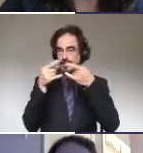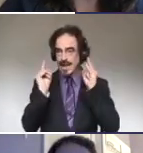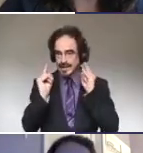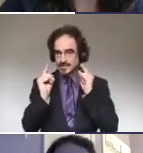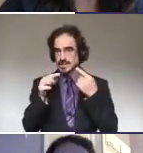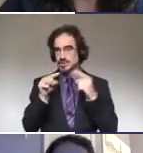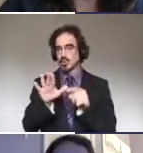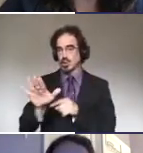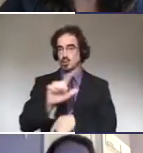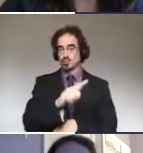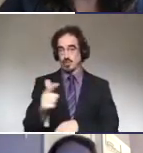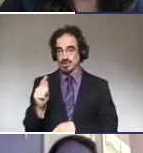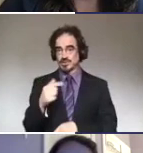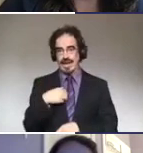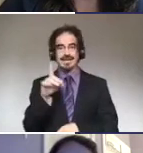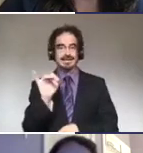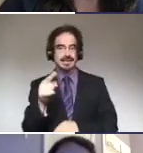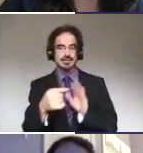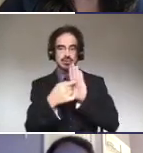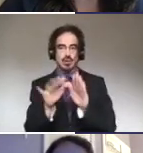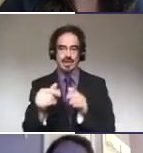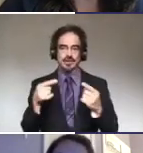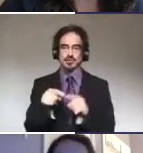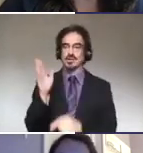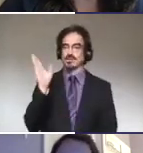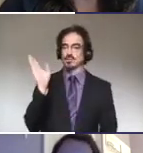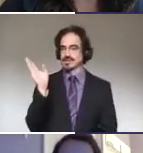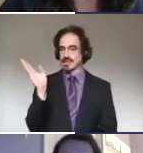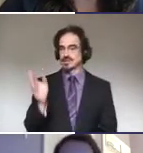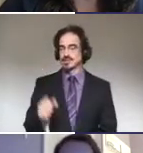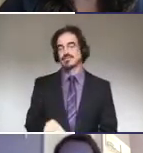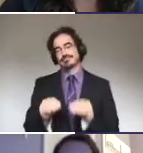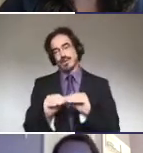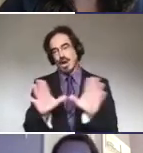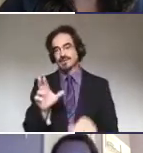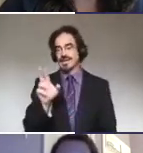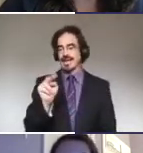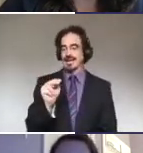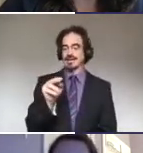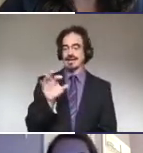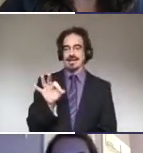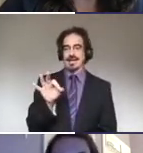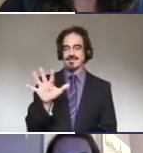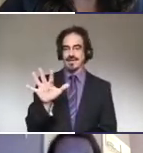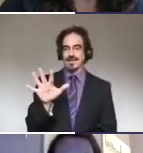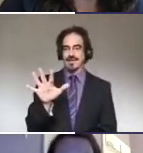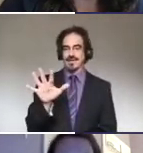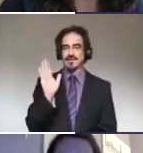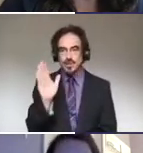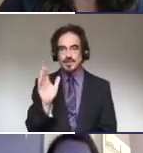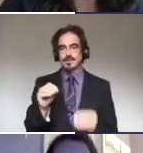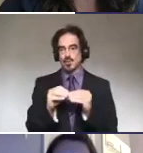did highlight in my presentation. Obviously, wearing the N95 is going to be much more difficult.